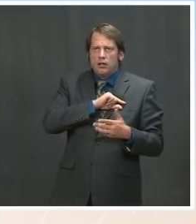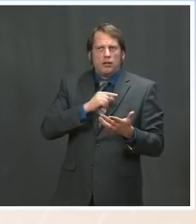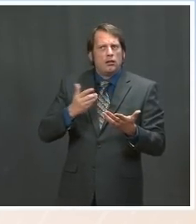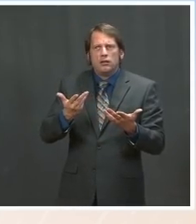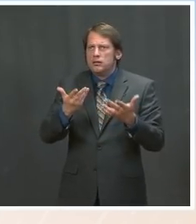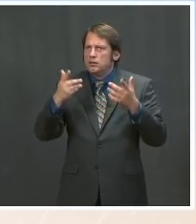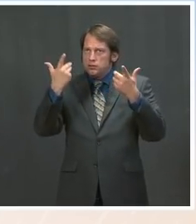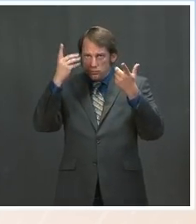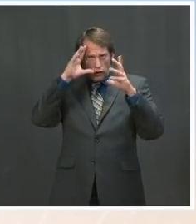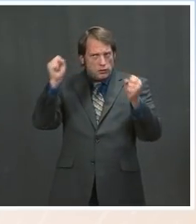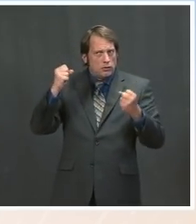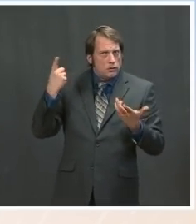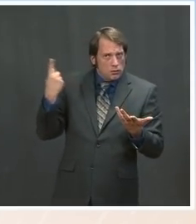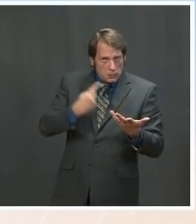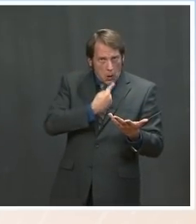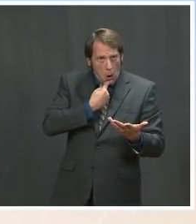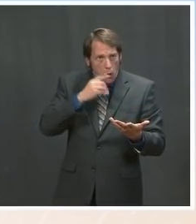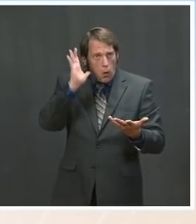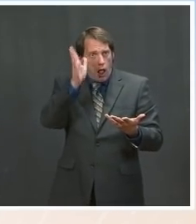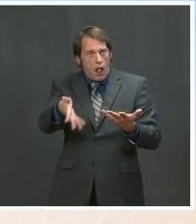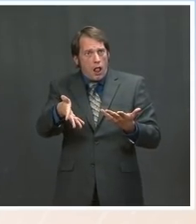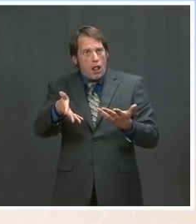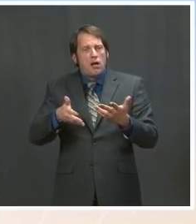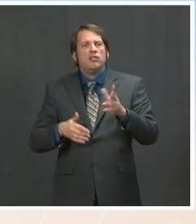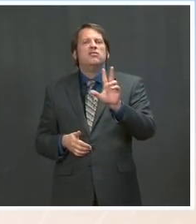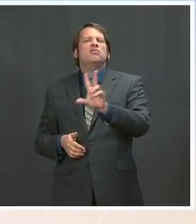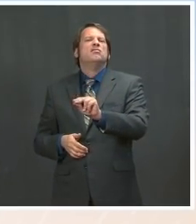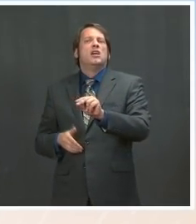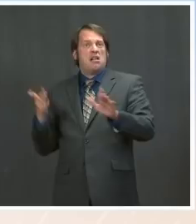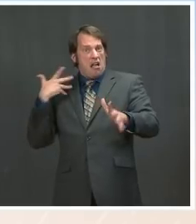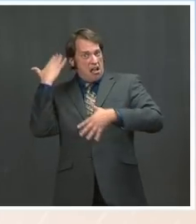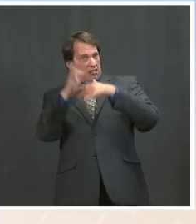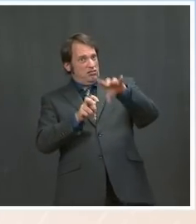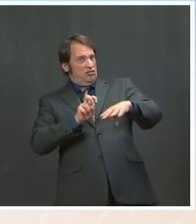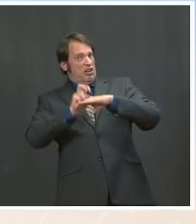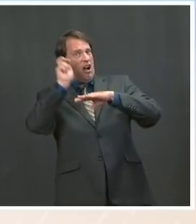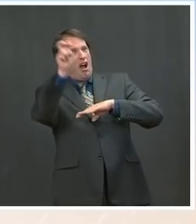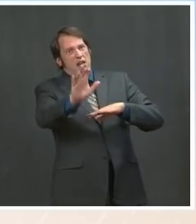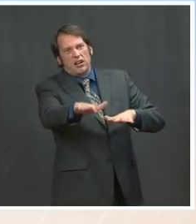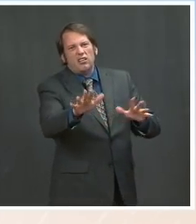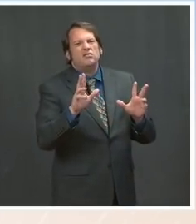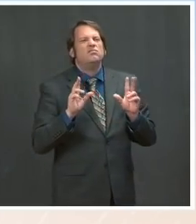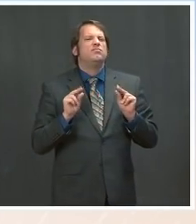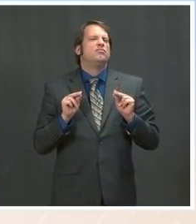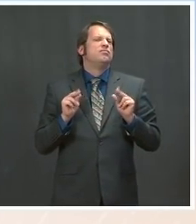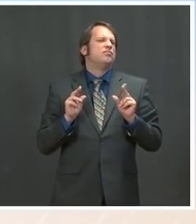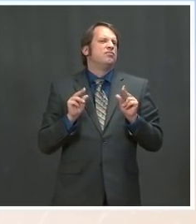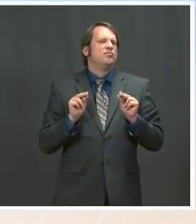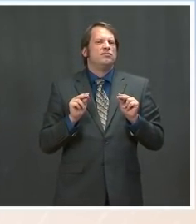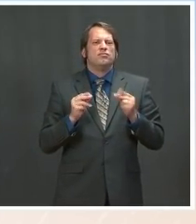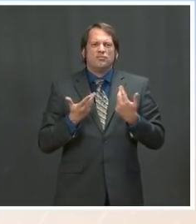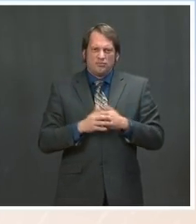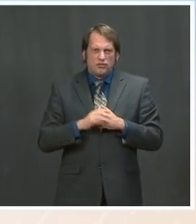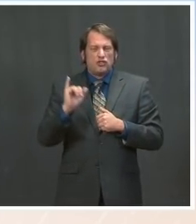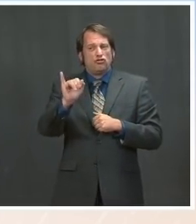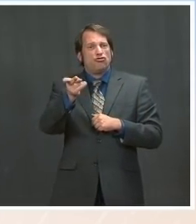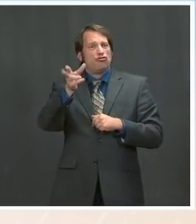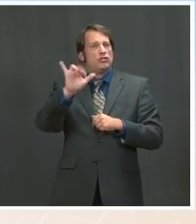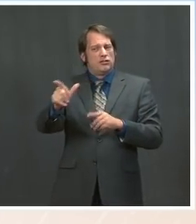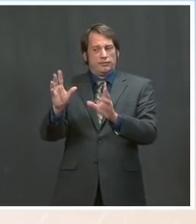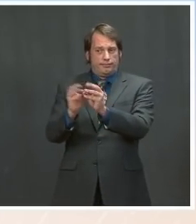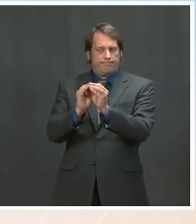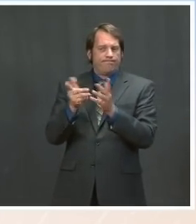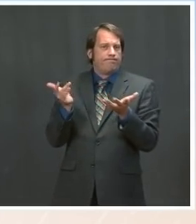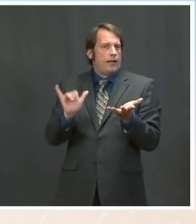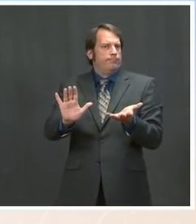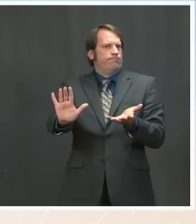ahead of the jury, the legal process and the jury making their deliberations, Caitlin. And when the jury makes